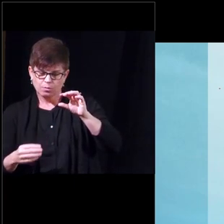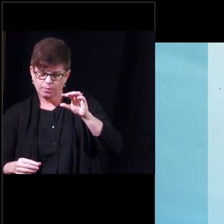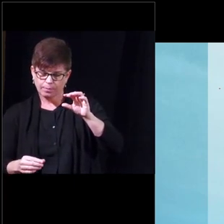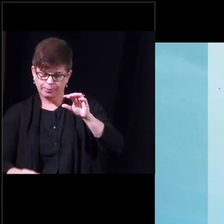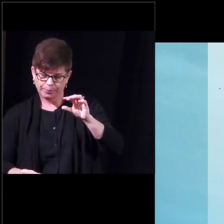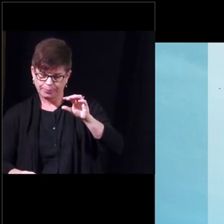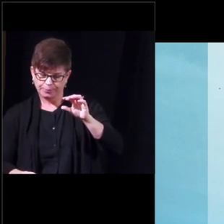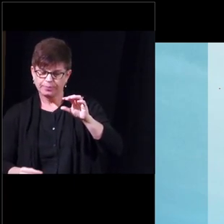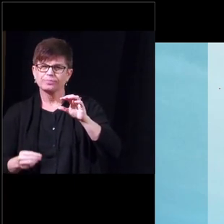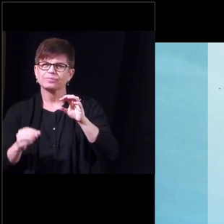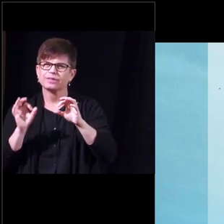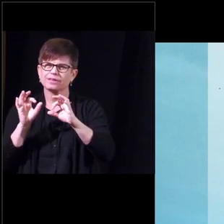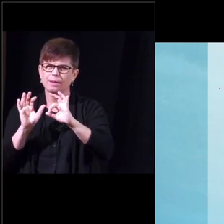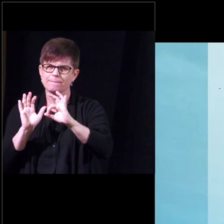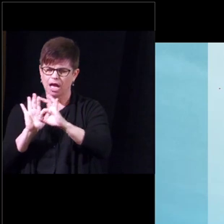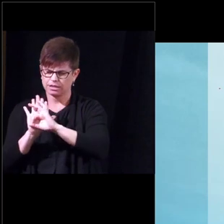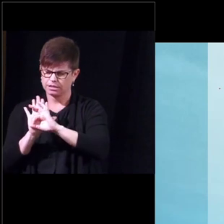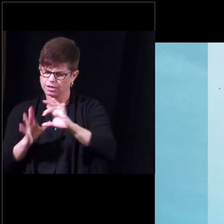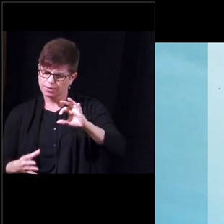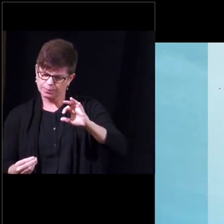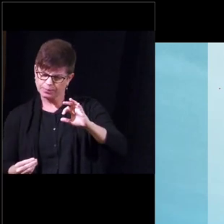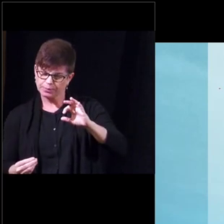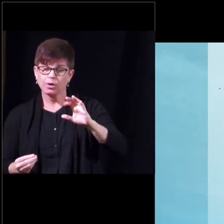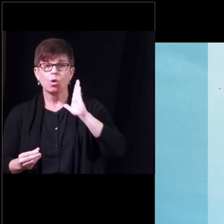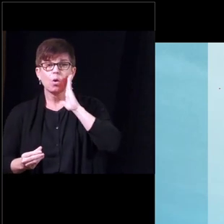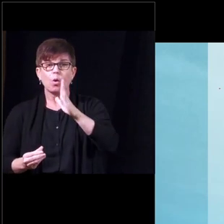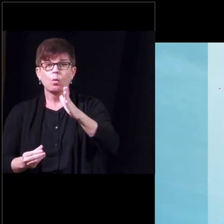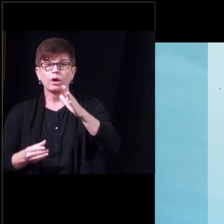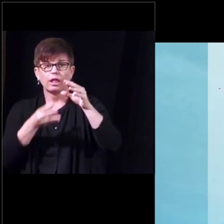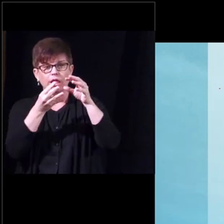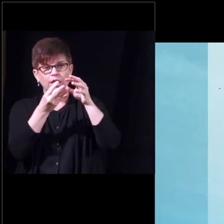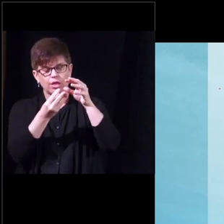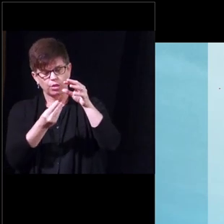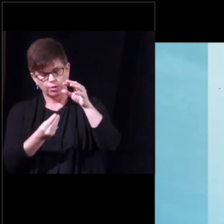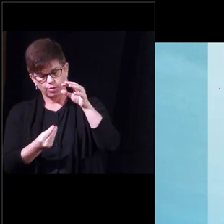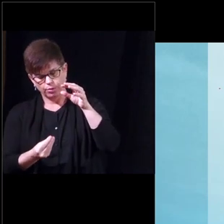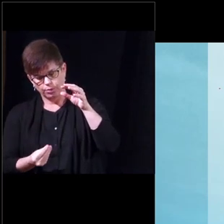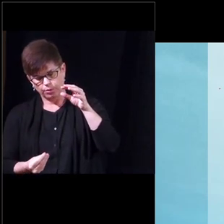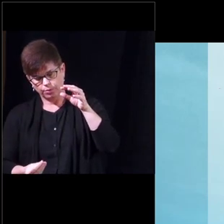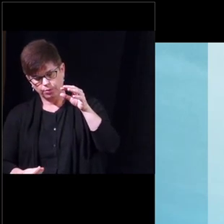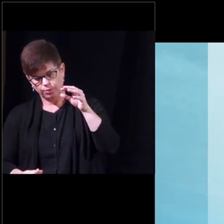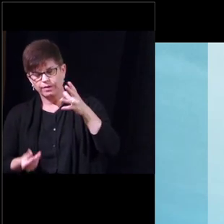uh it will take the fluid out of the cylinders and put it back into the reservoir